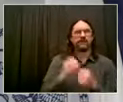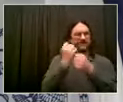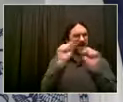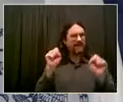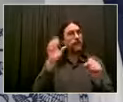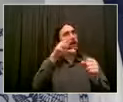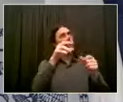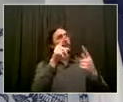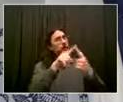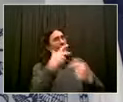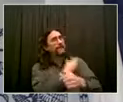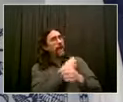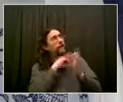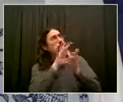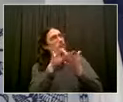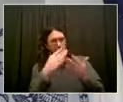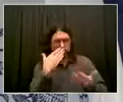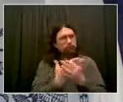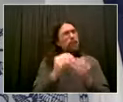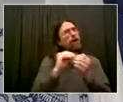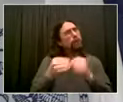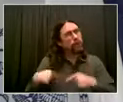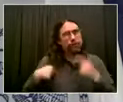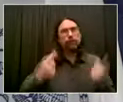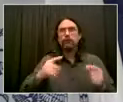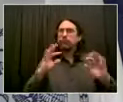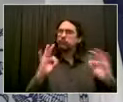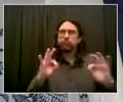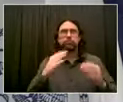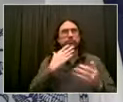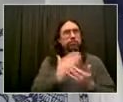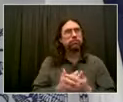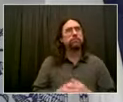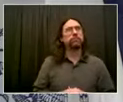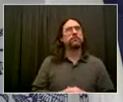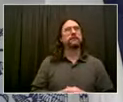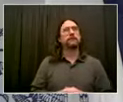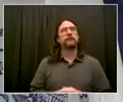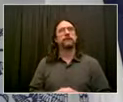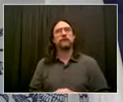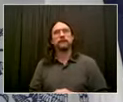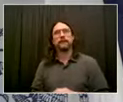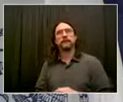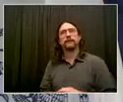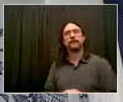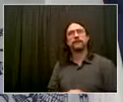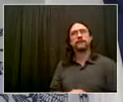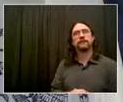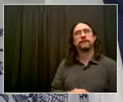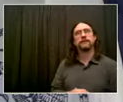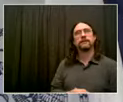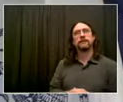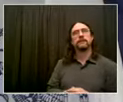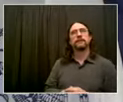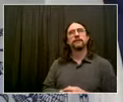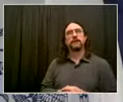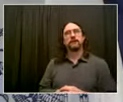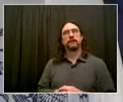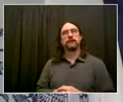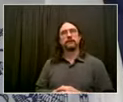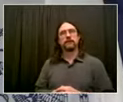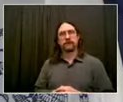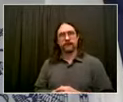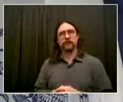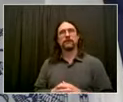74% on the way to our 5 million person goal. And overwhelmingly, people get one dose, do come back